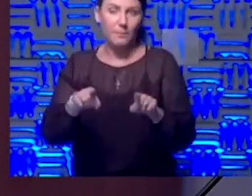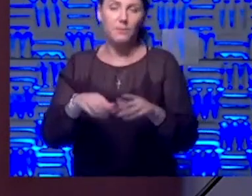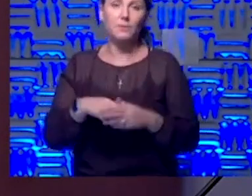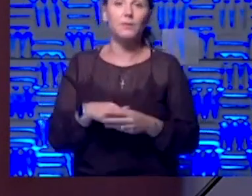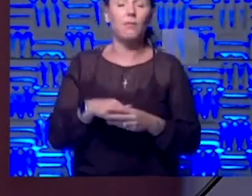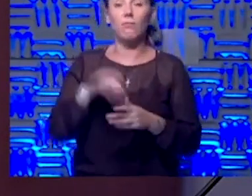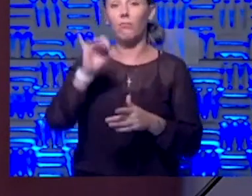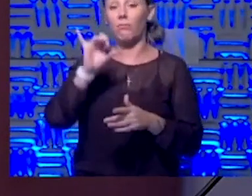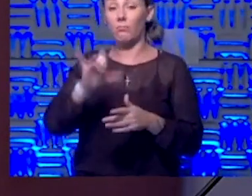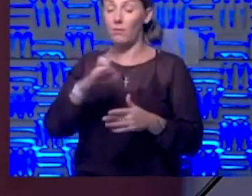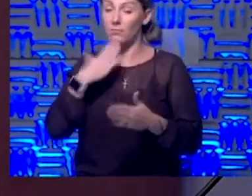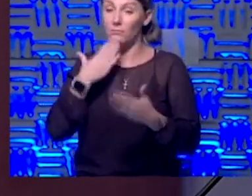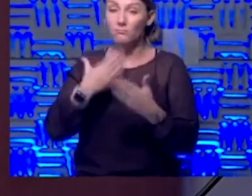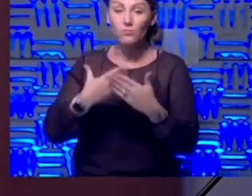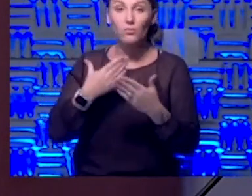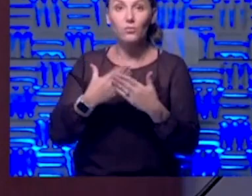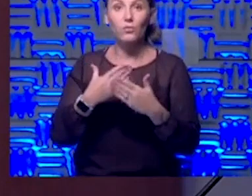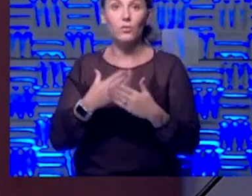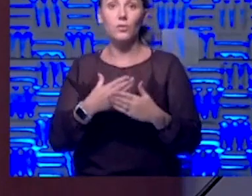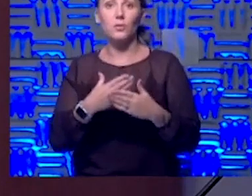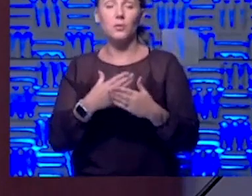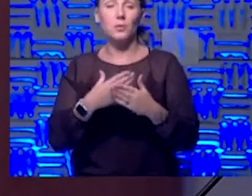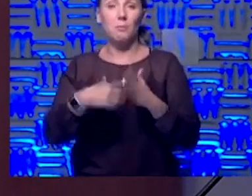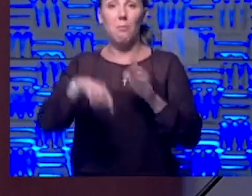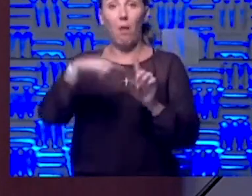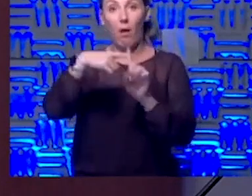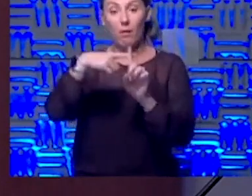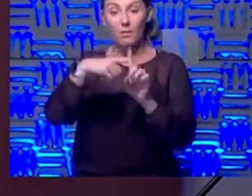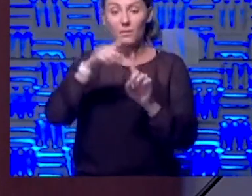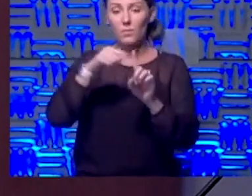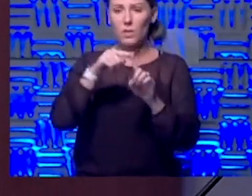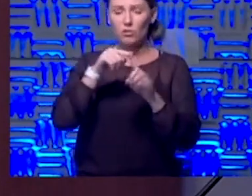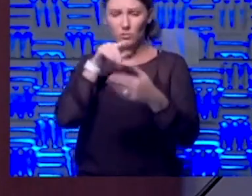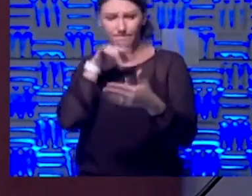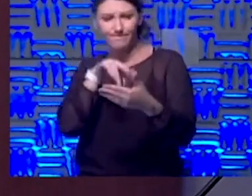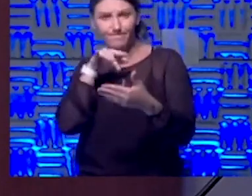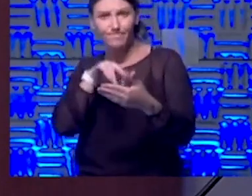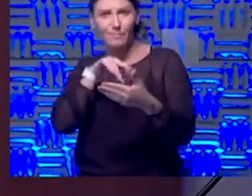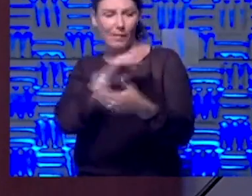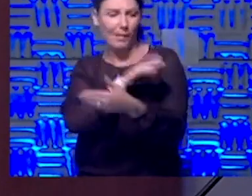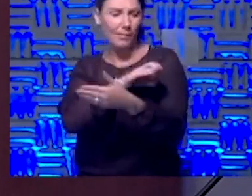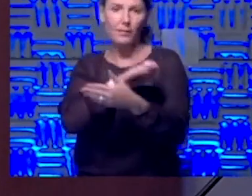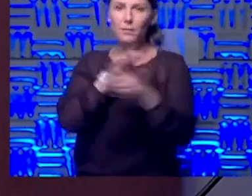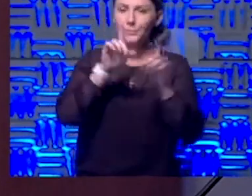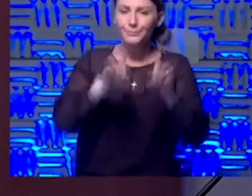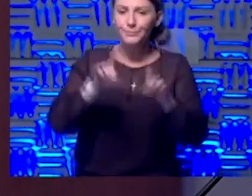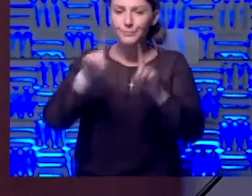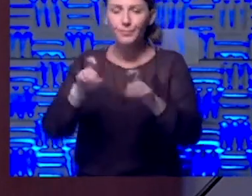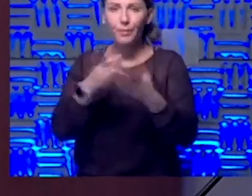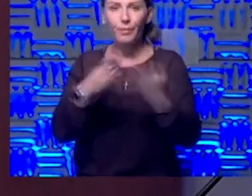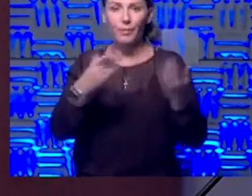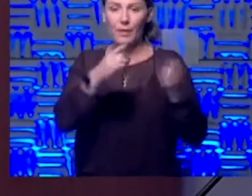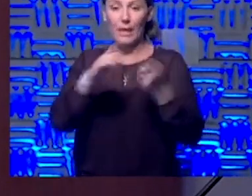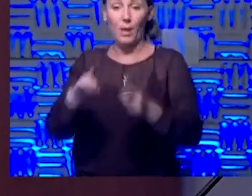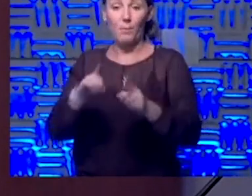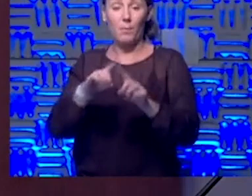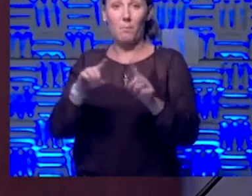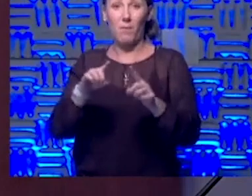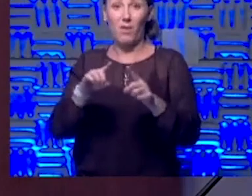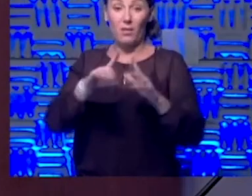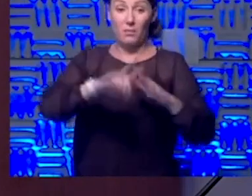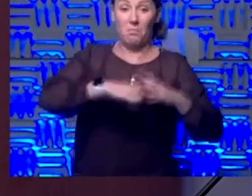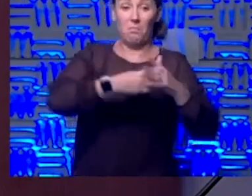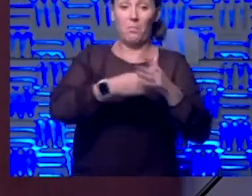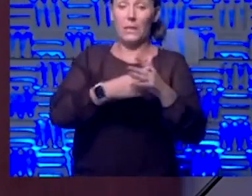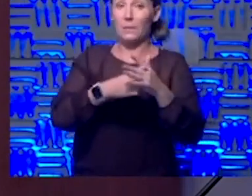heartening. I think when we look along clinical trials, things happen, you know, and we did not see that in this preliminary data. So,